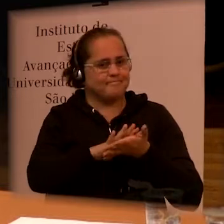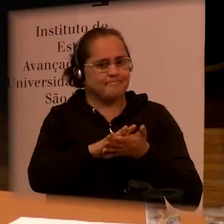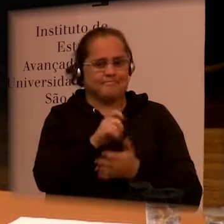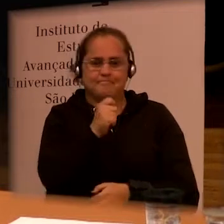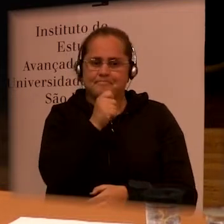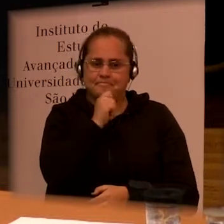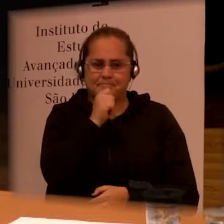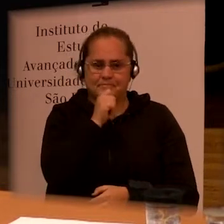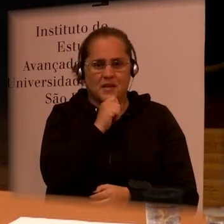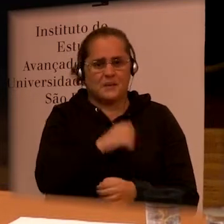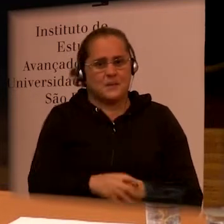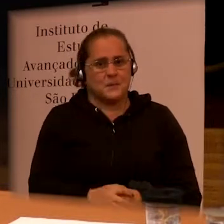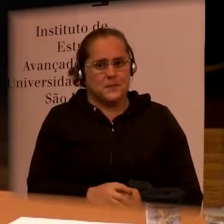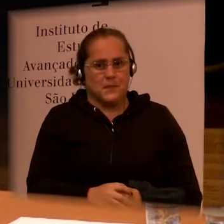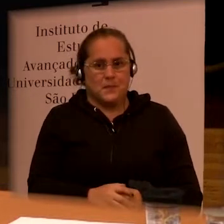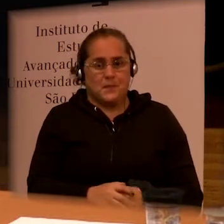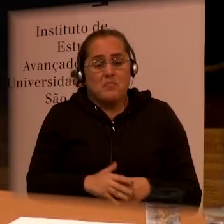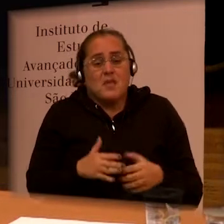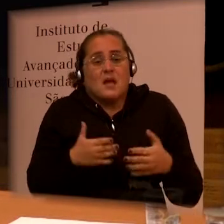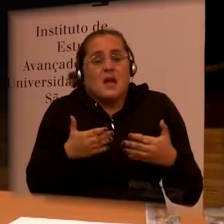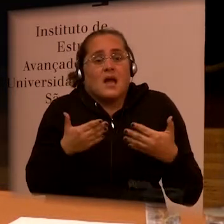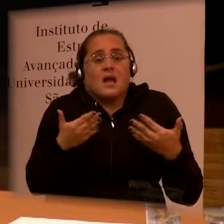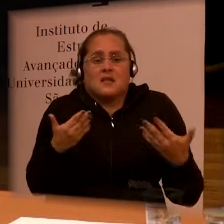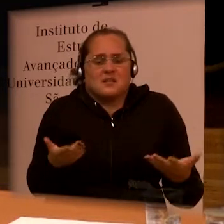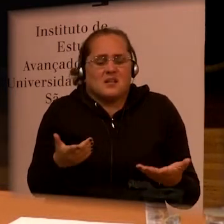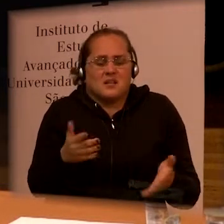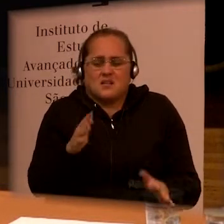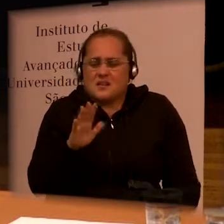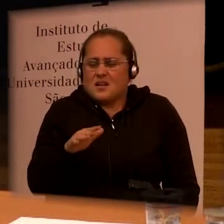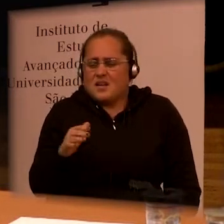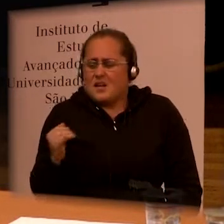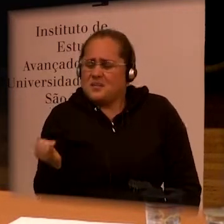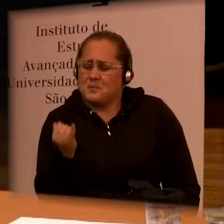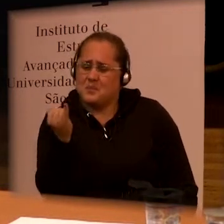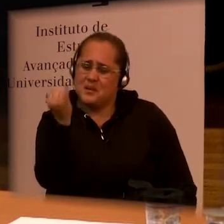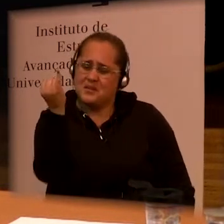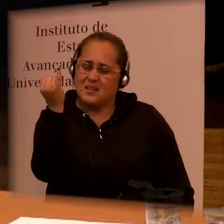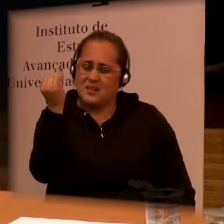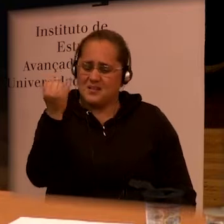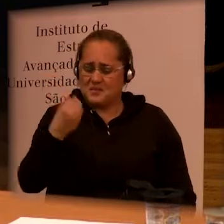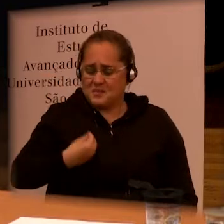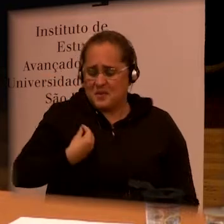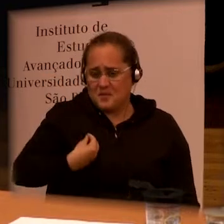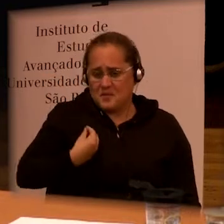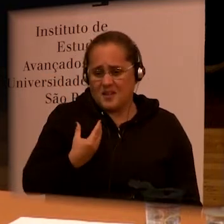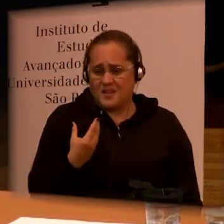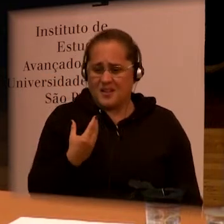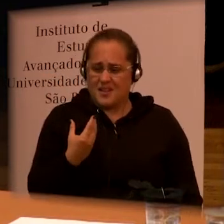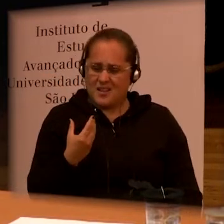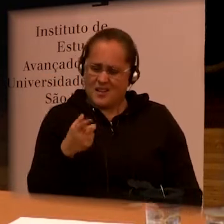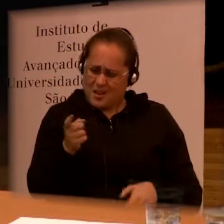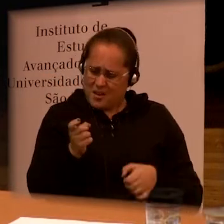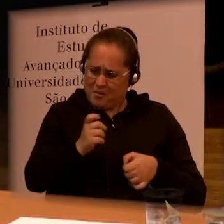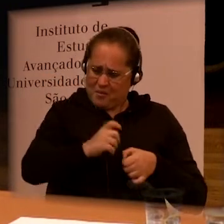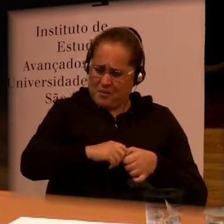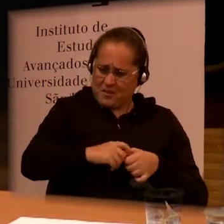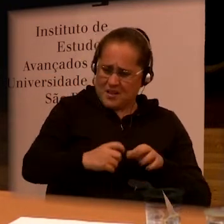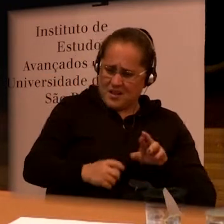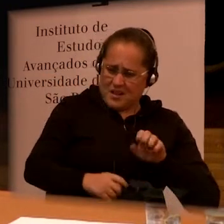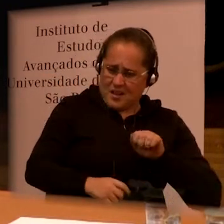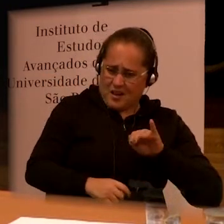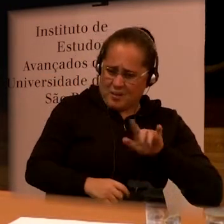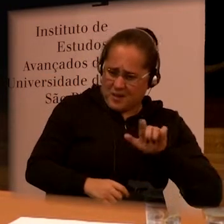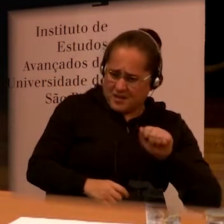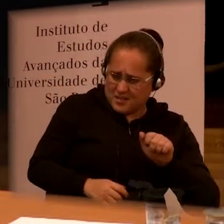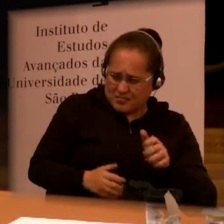importance given to rehabilitation that the rehabilitation has been tokenistic it's not been holistic that there's